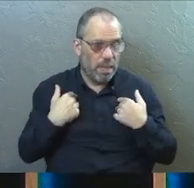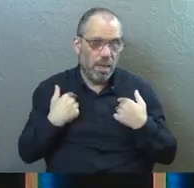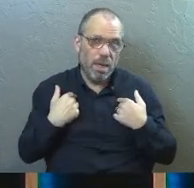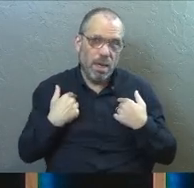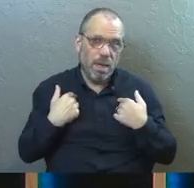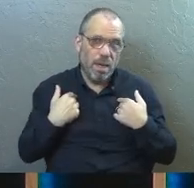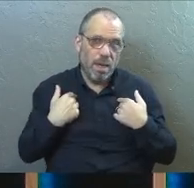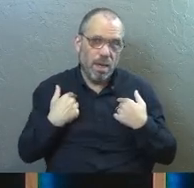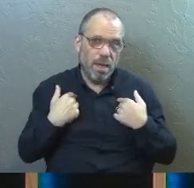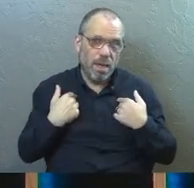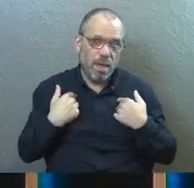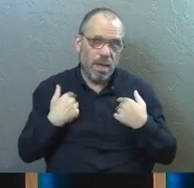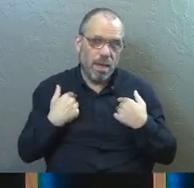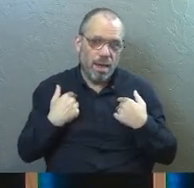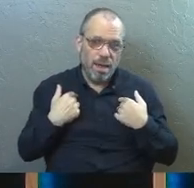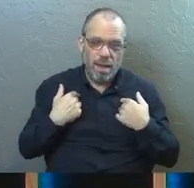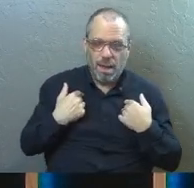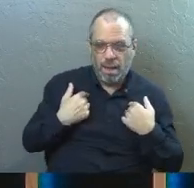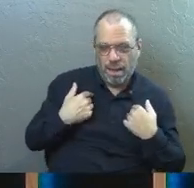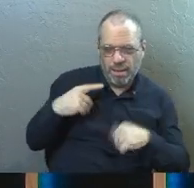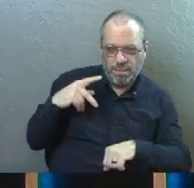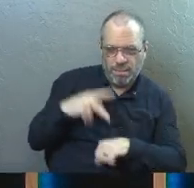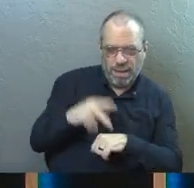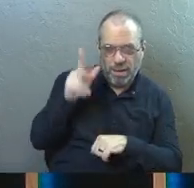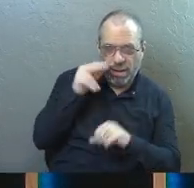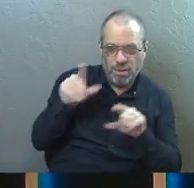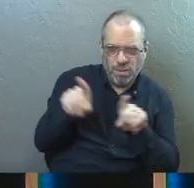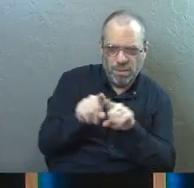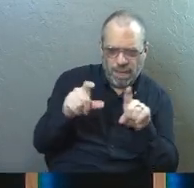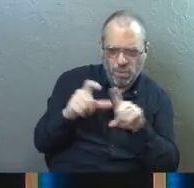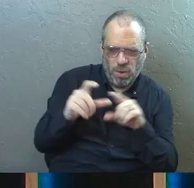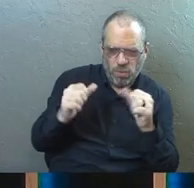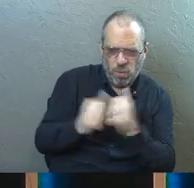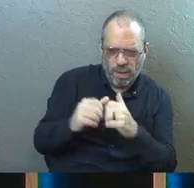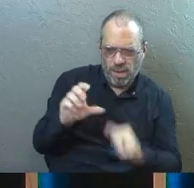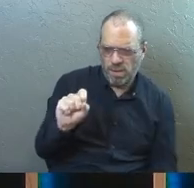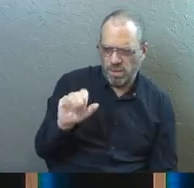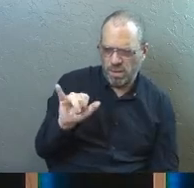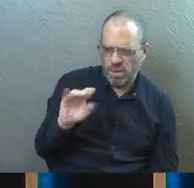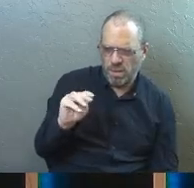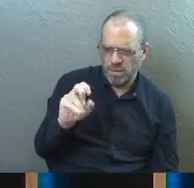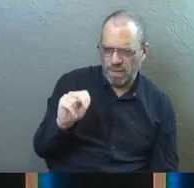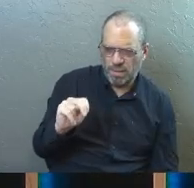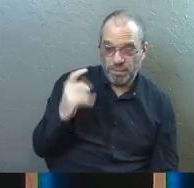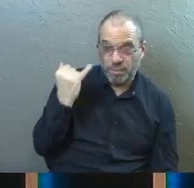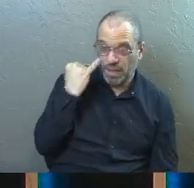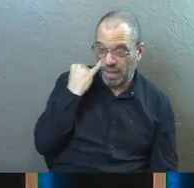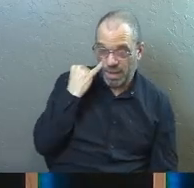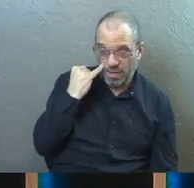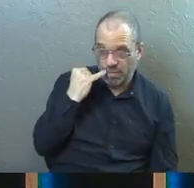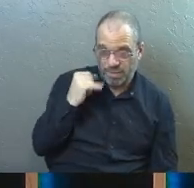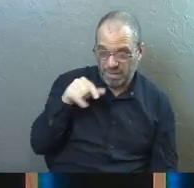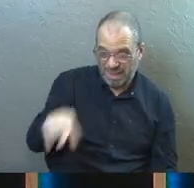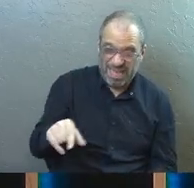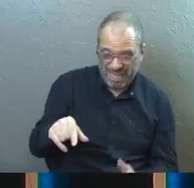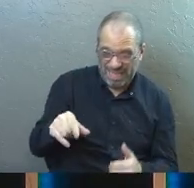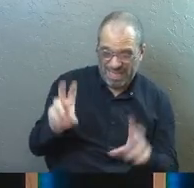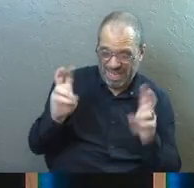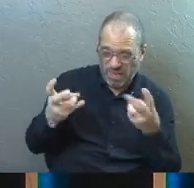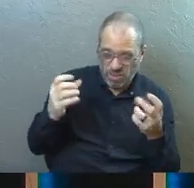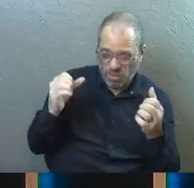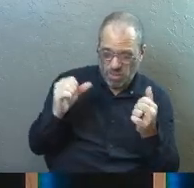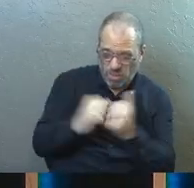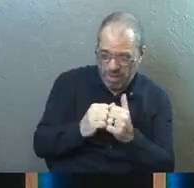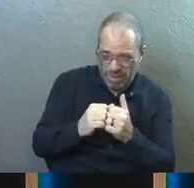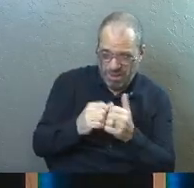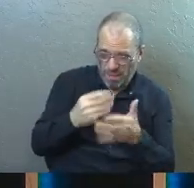And Peter here uses the same phrasing for Simon and says, Simon, if you don't get past this issue,